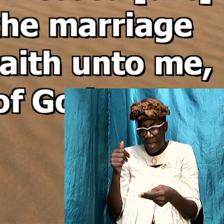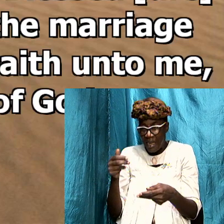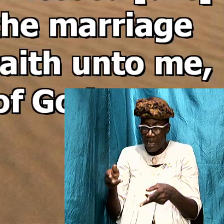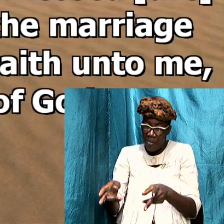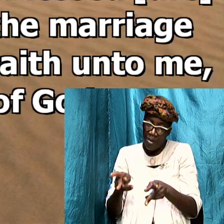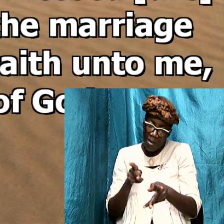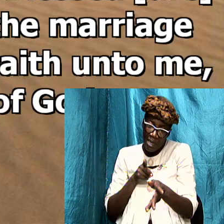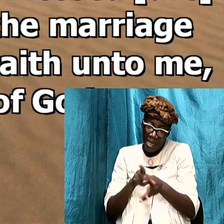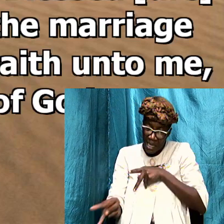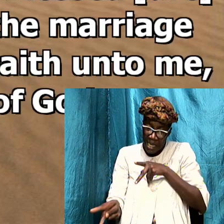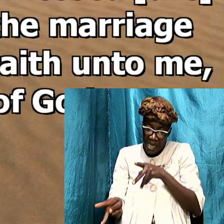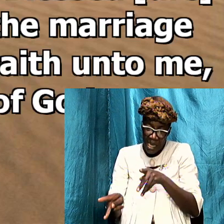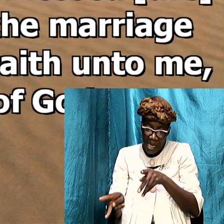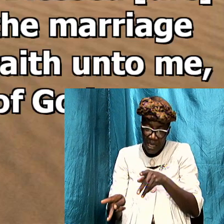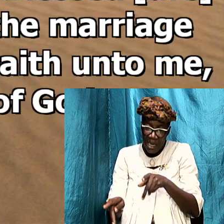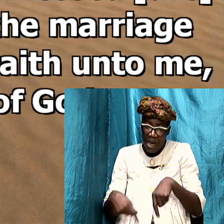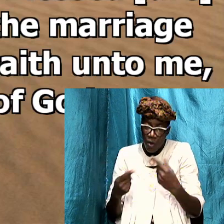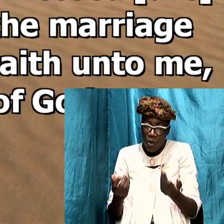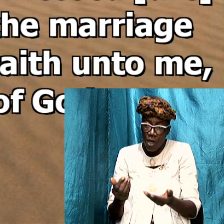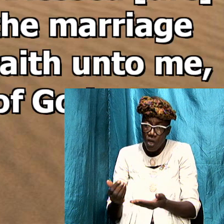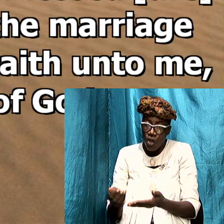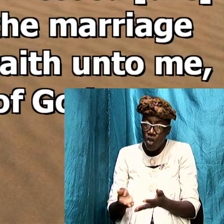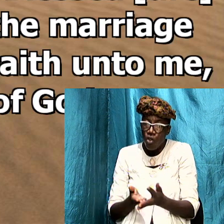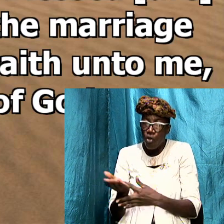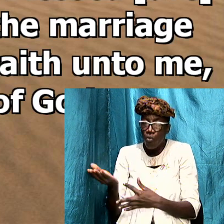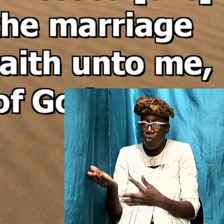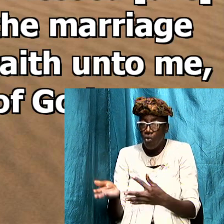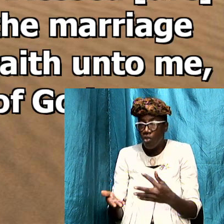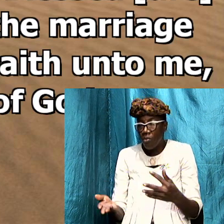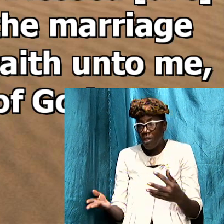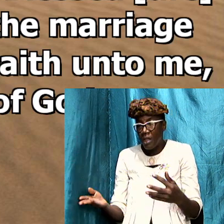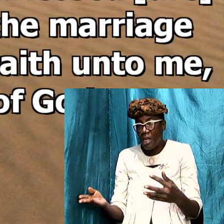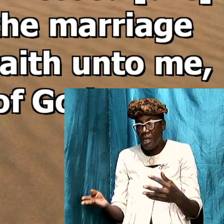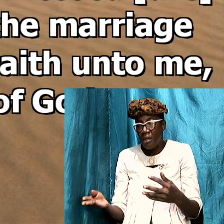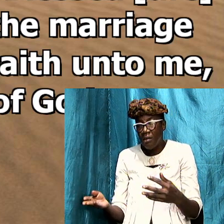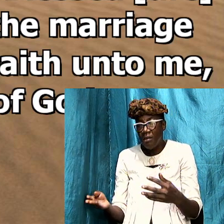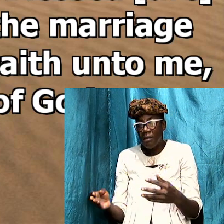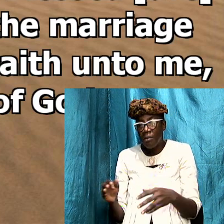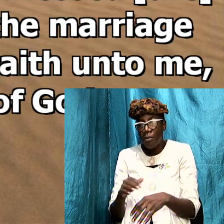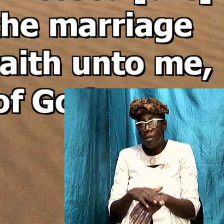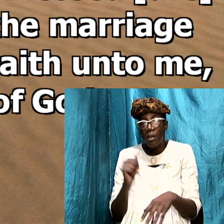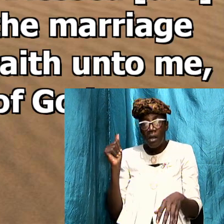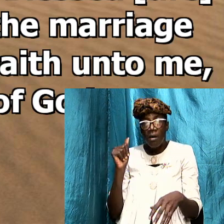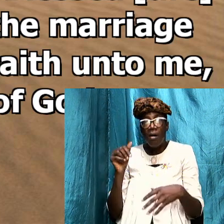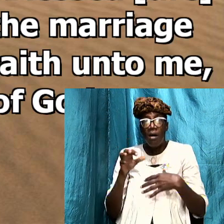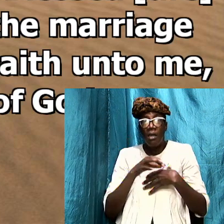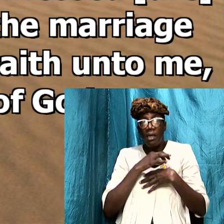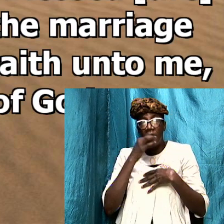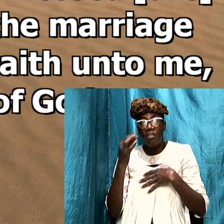whole lot of things etc etc and so that is what you call the spiritual